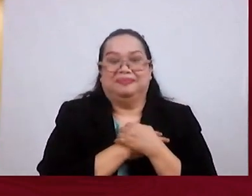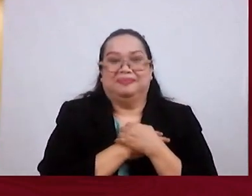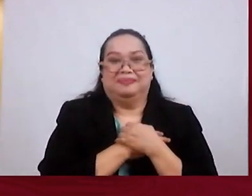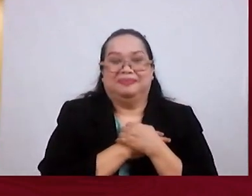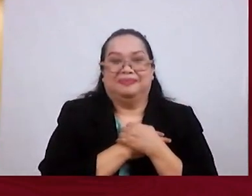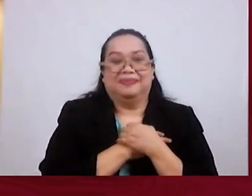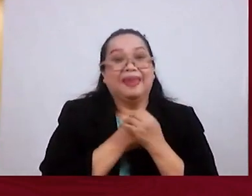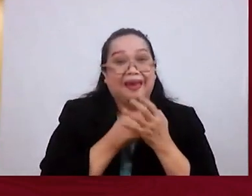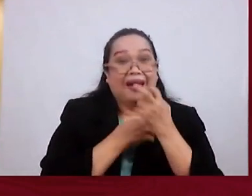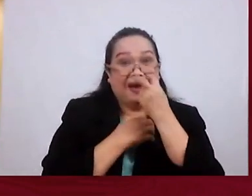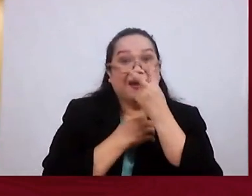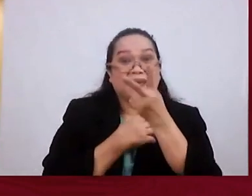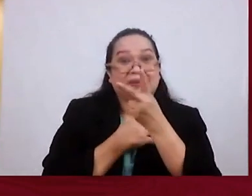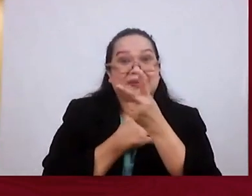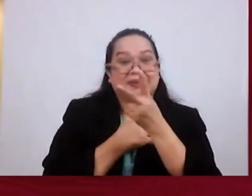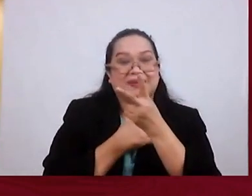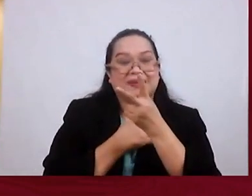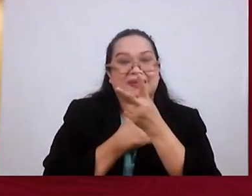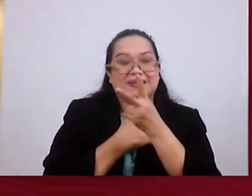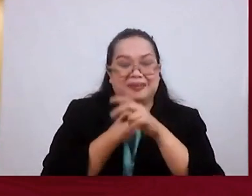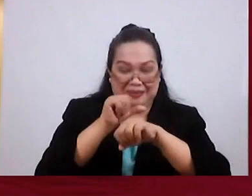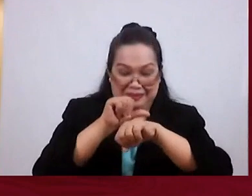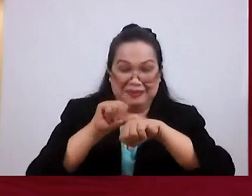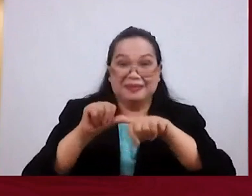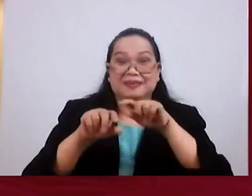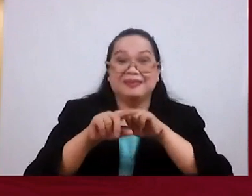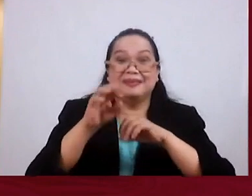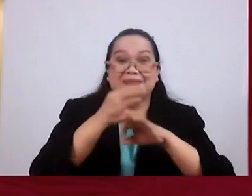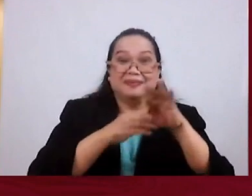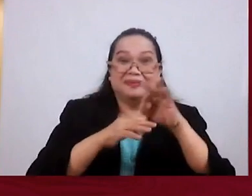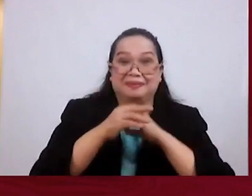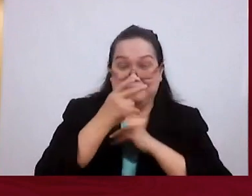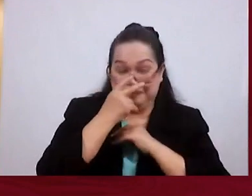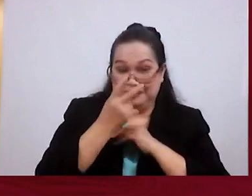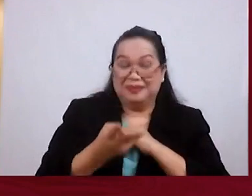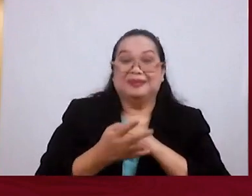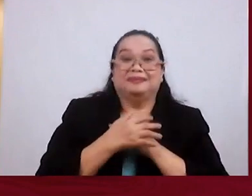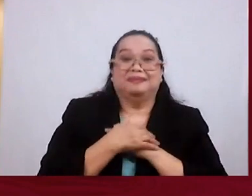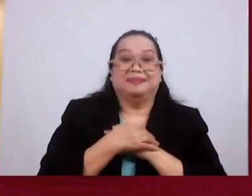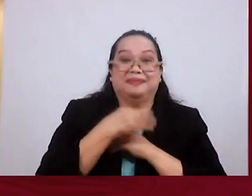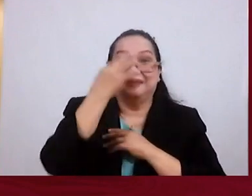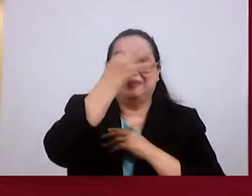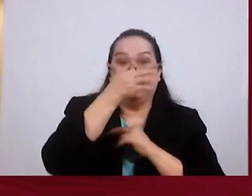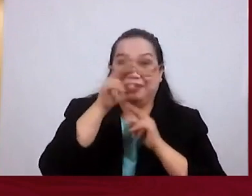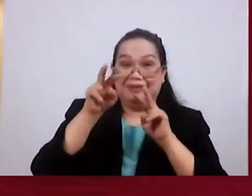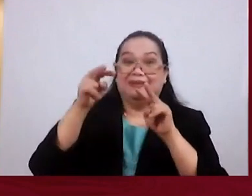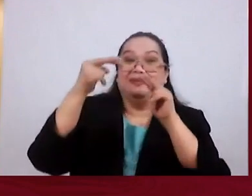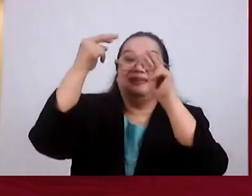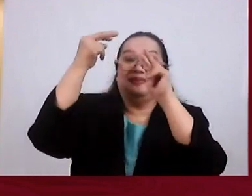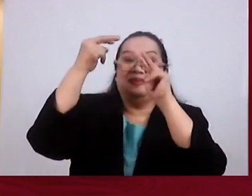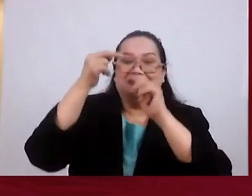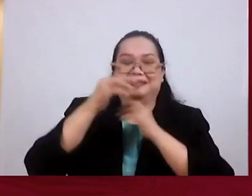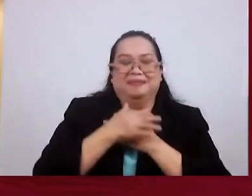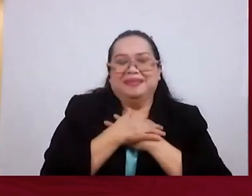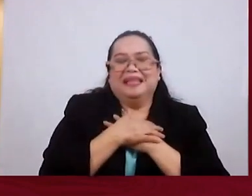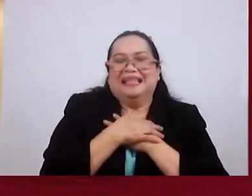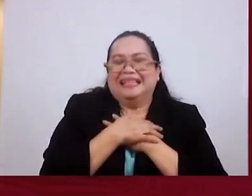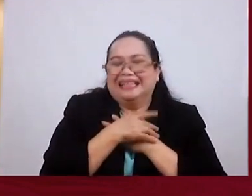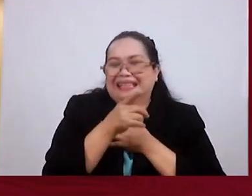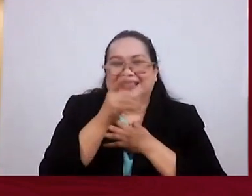I Want To See The Scars On Jesus Feet I Don't Know If I Can Even Look Up His Face I Just Want To See Them